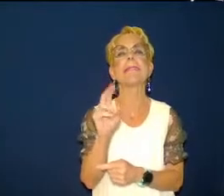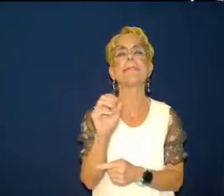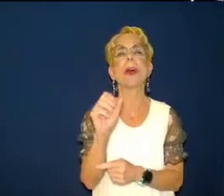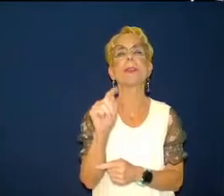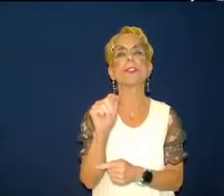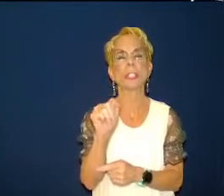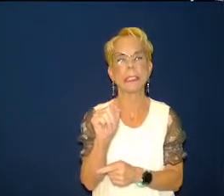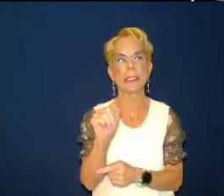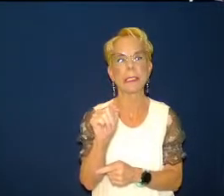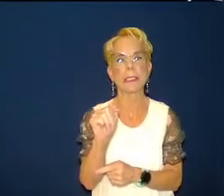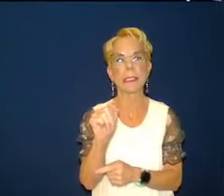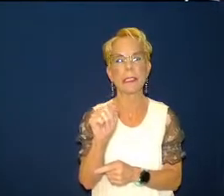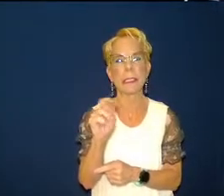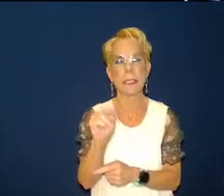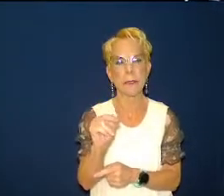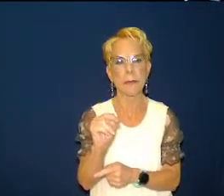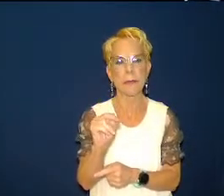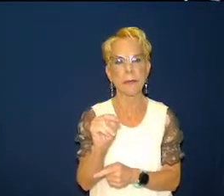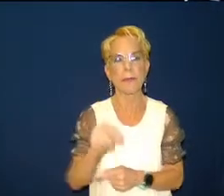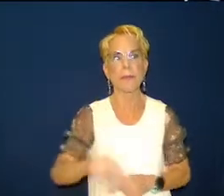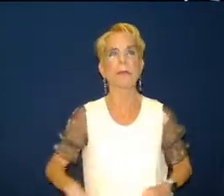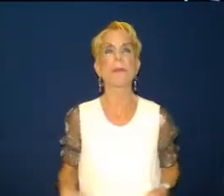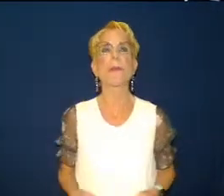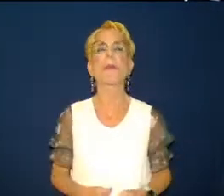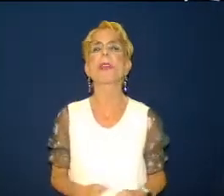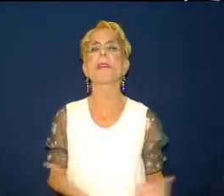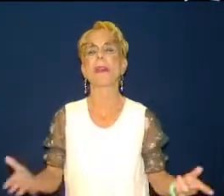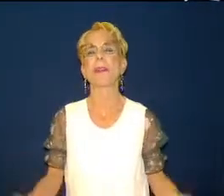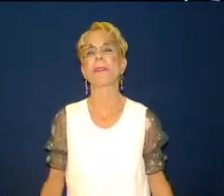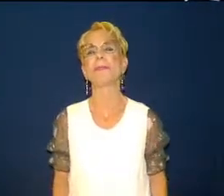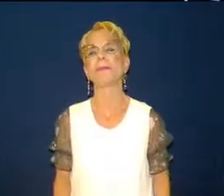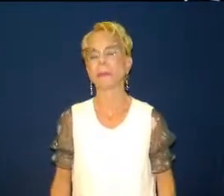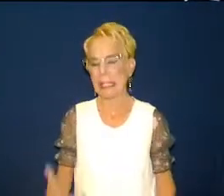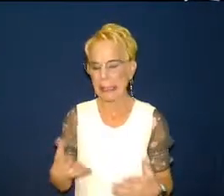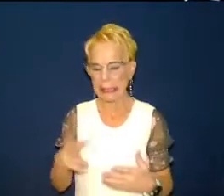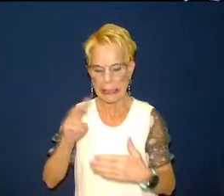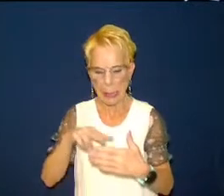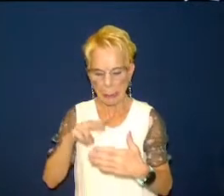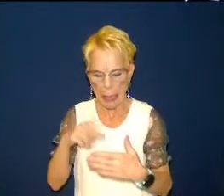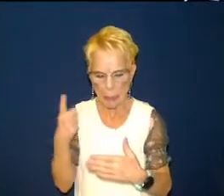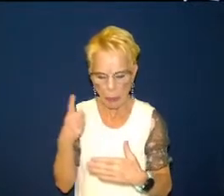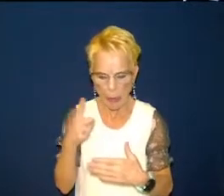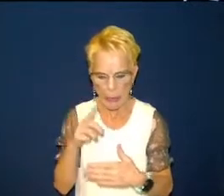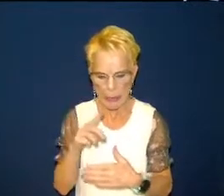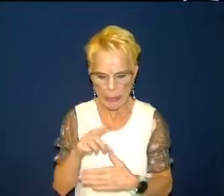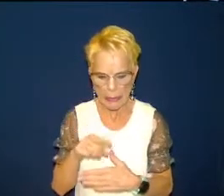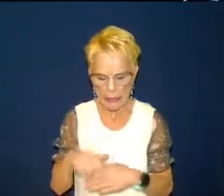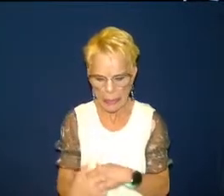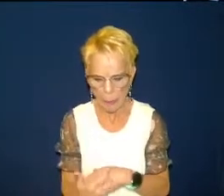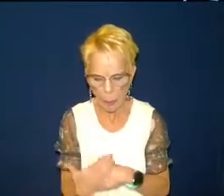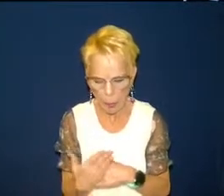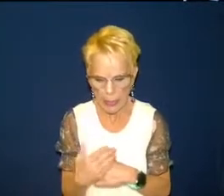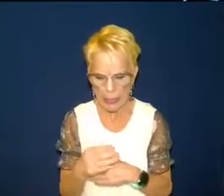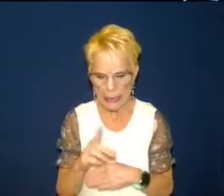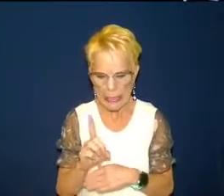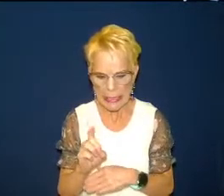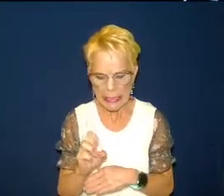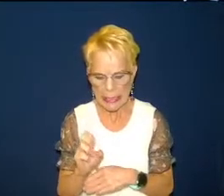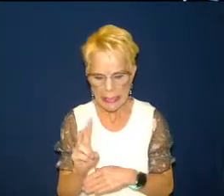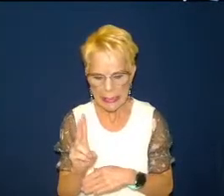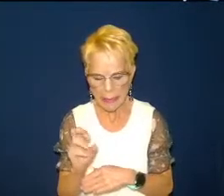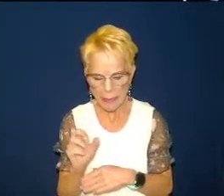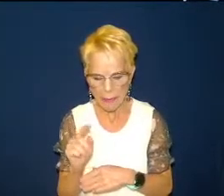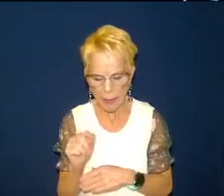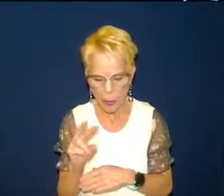changed i thought wow let's hear about this here's how the devotion started there were 10 000 sex workers